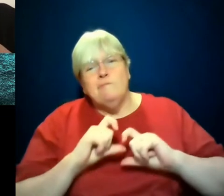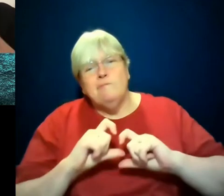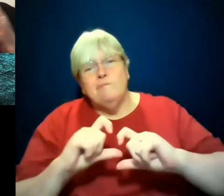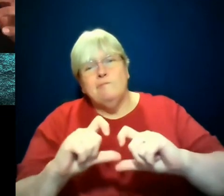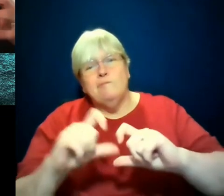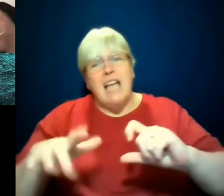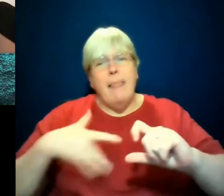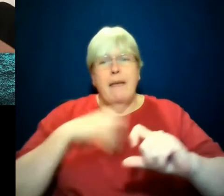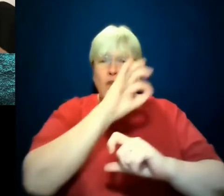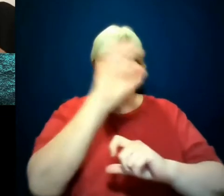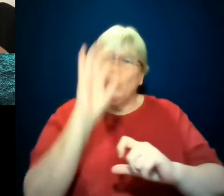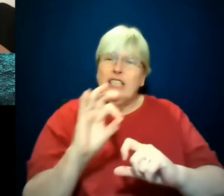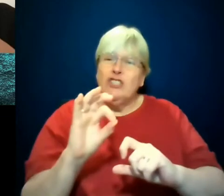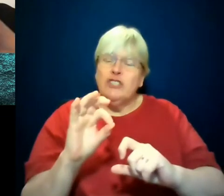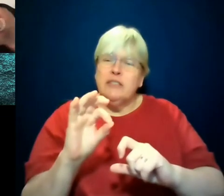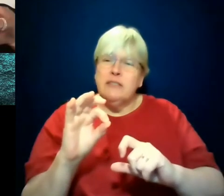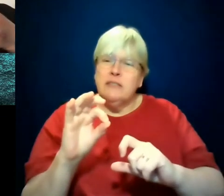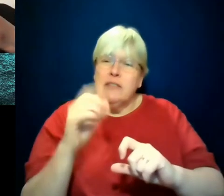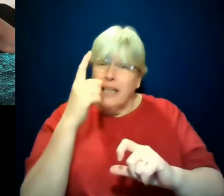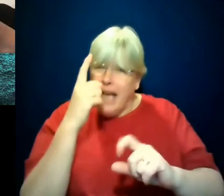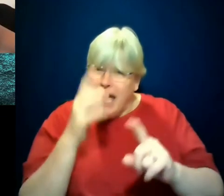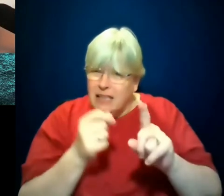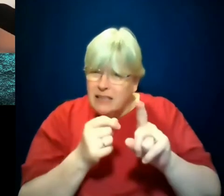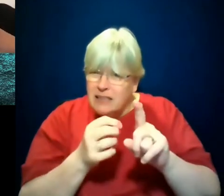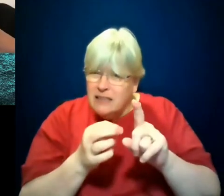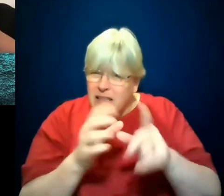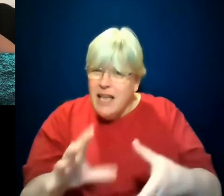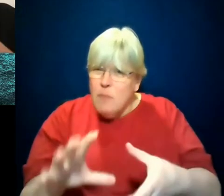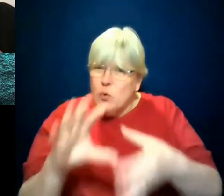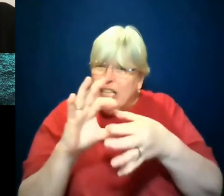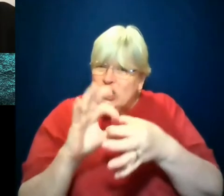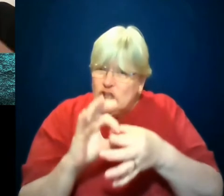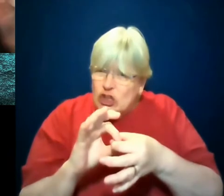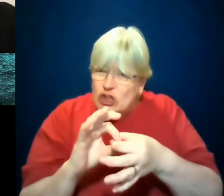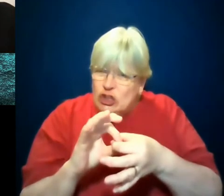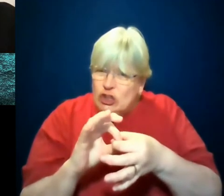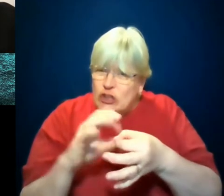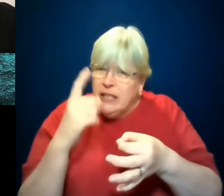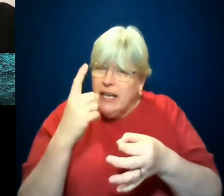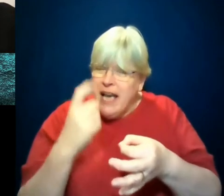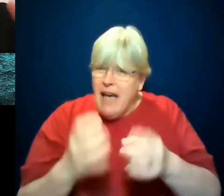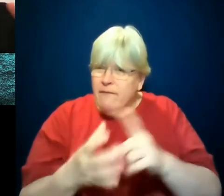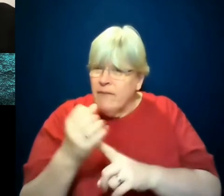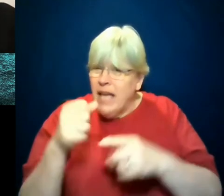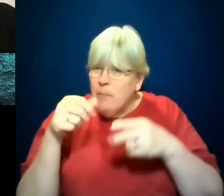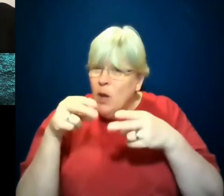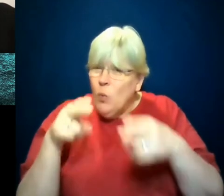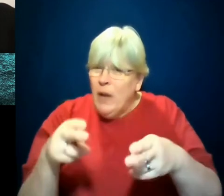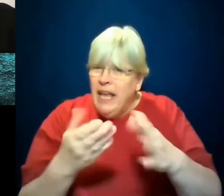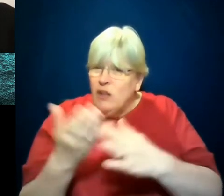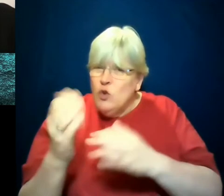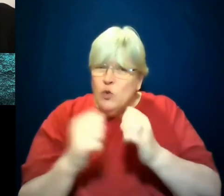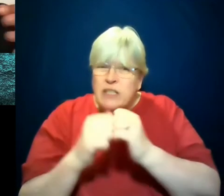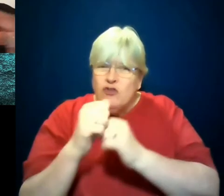whether or not things can be bridged, whether or not he can find his way through all these structures and